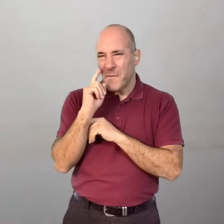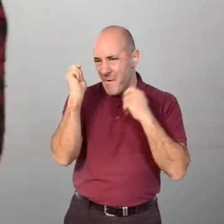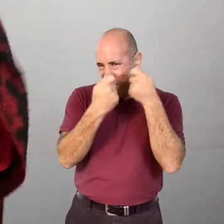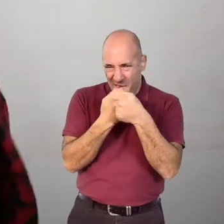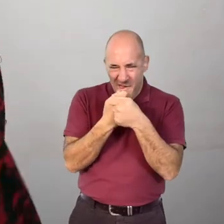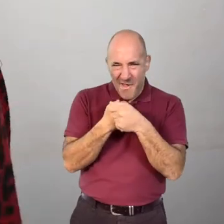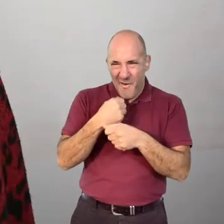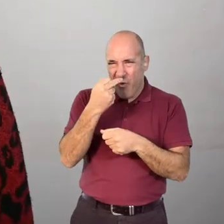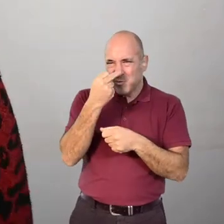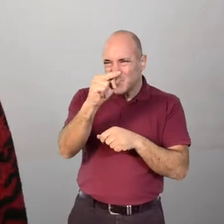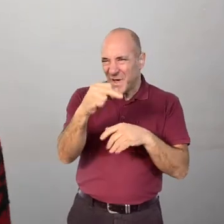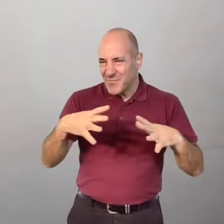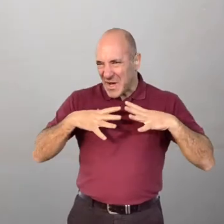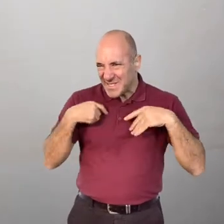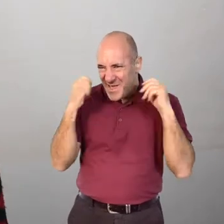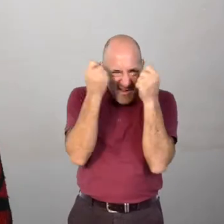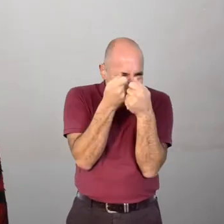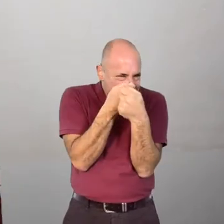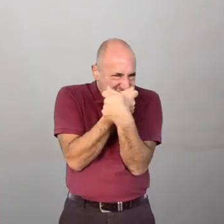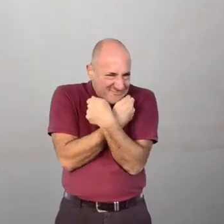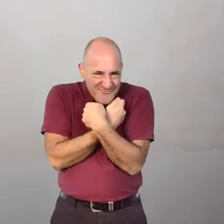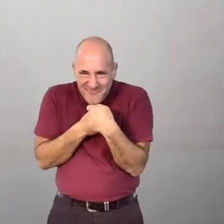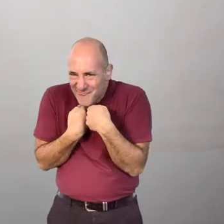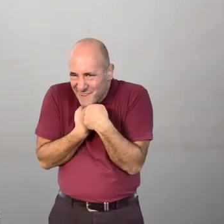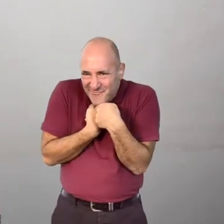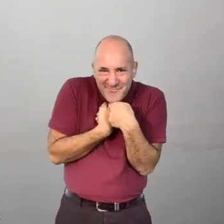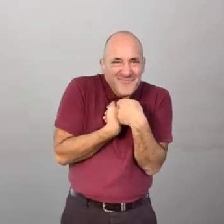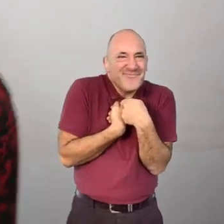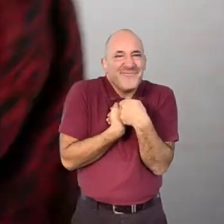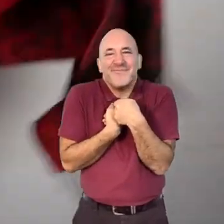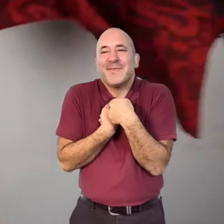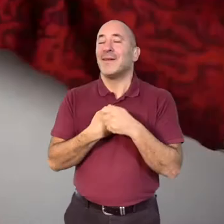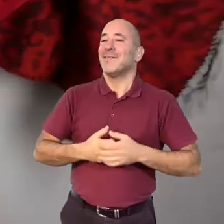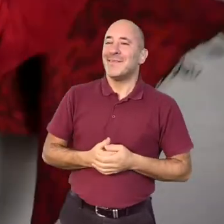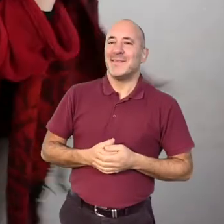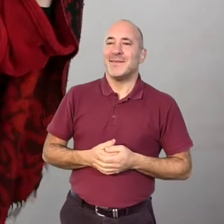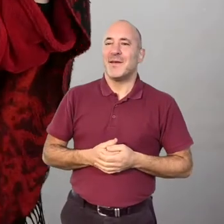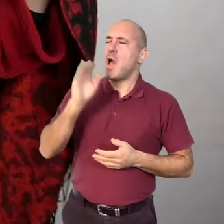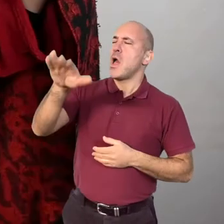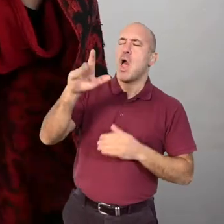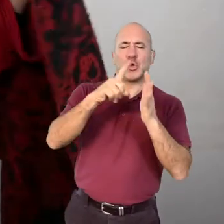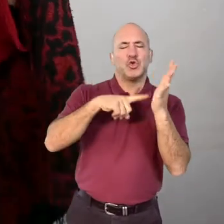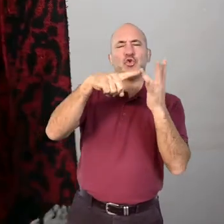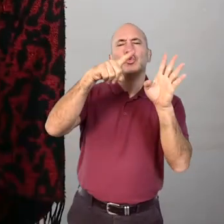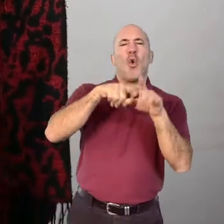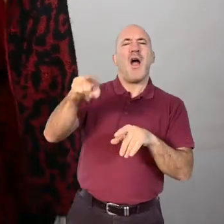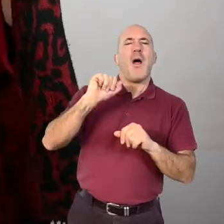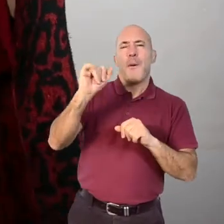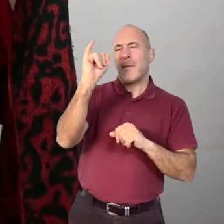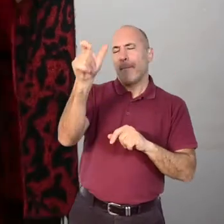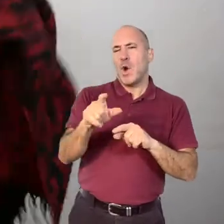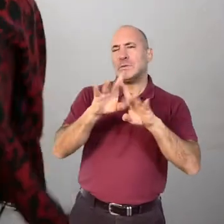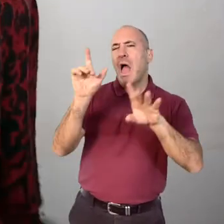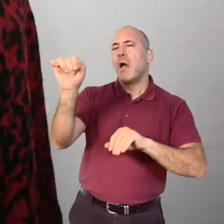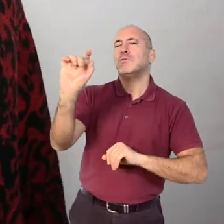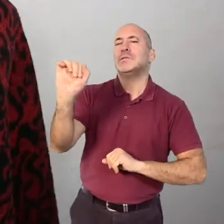lady in disguise ready to trick you. Joy what does your villain look